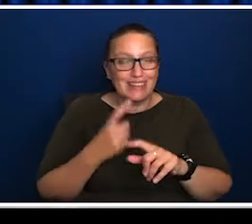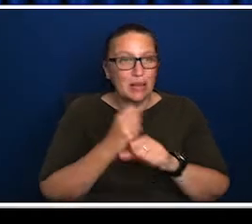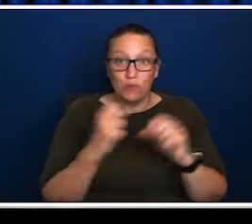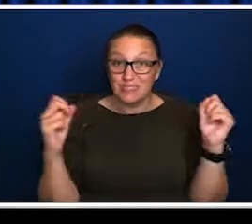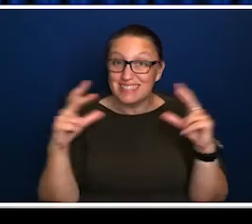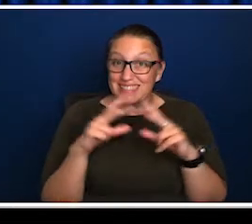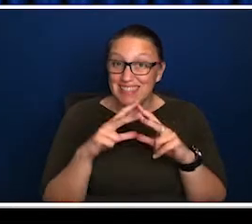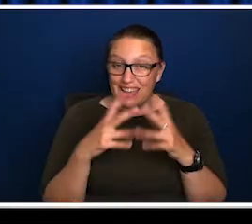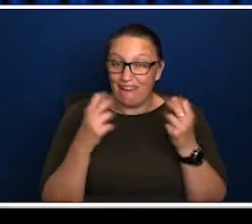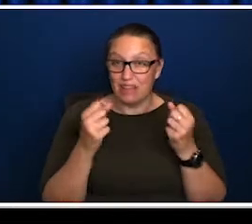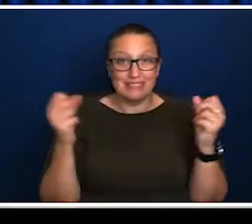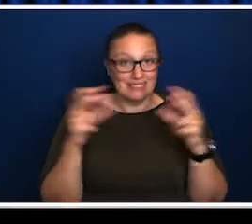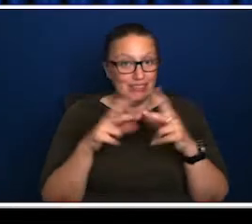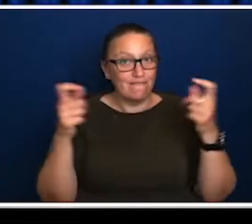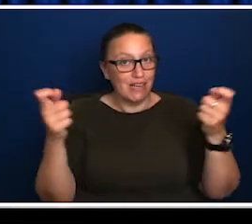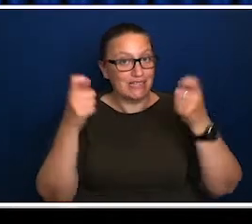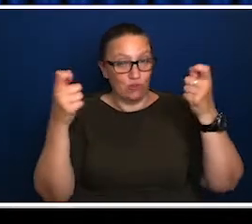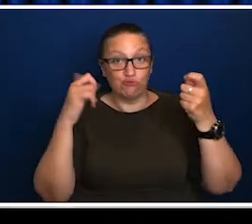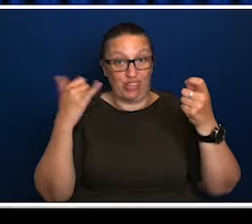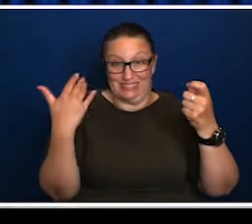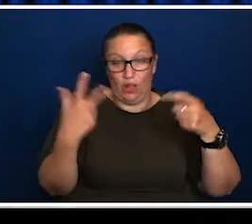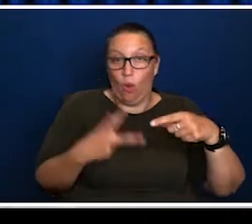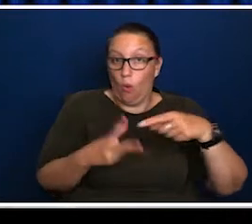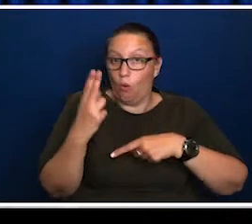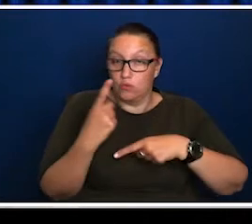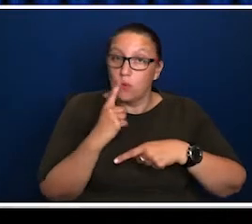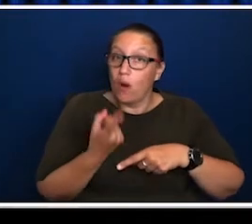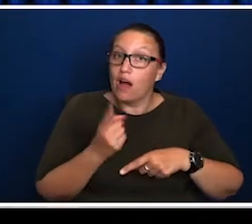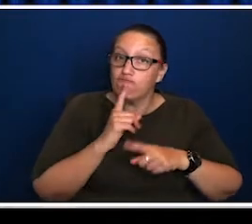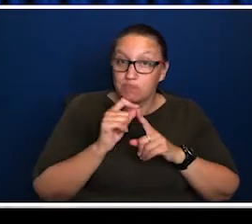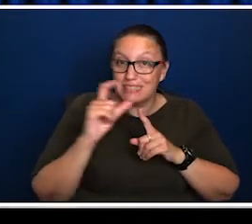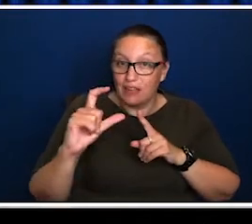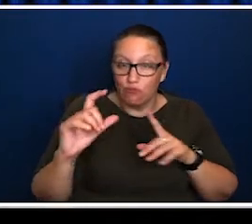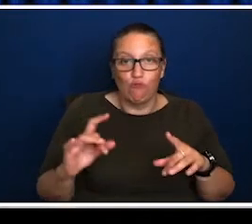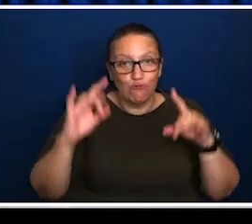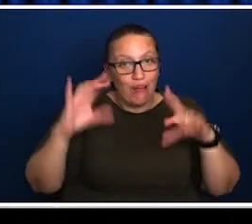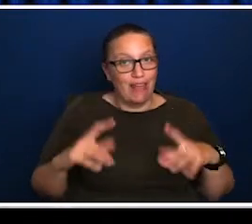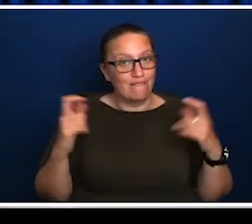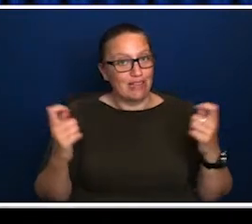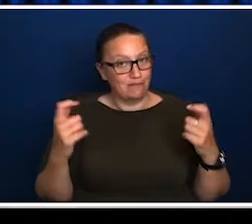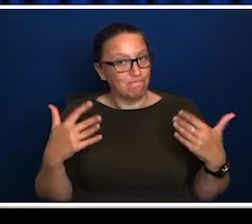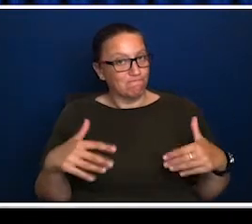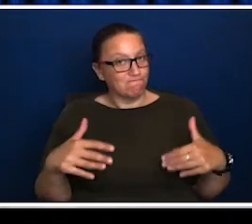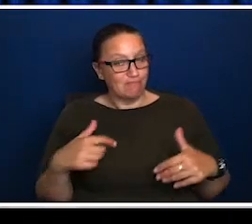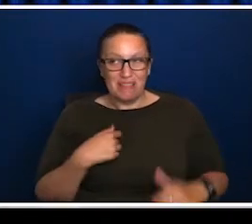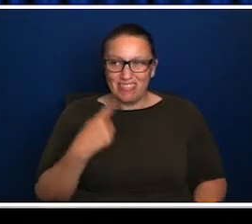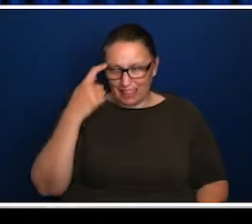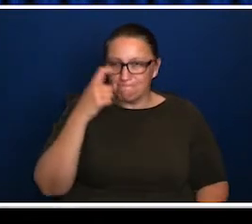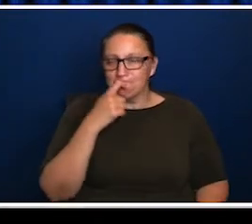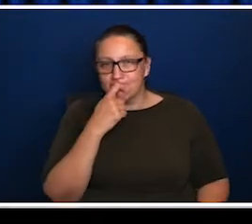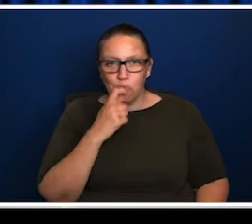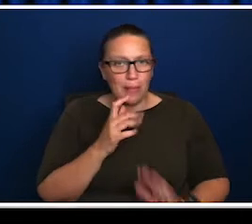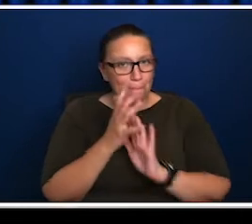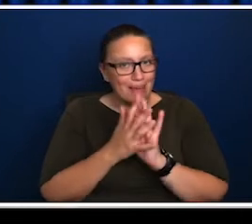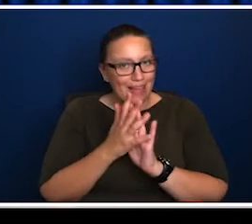it's going to be a 100 percent Australian festival. And I've been thinking about what that means for our sense of cultural